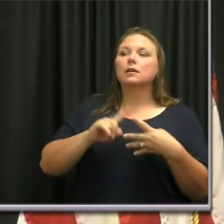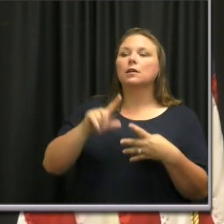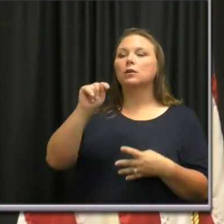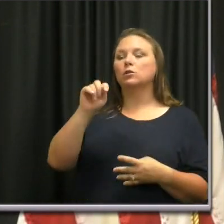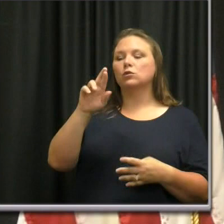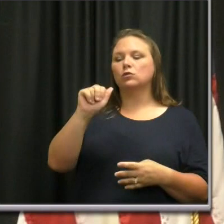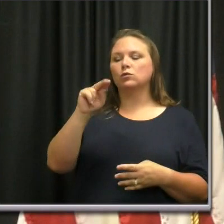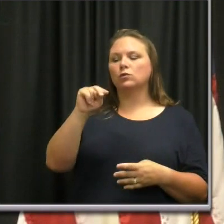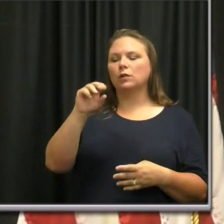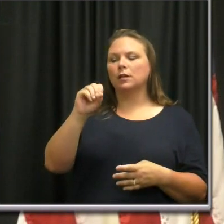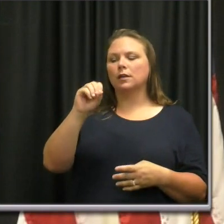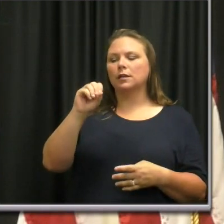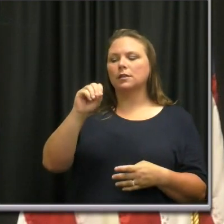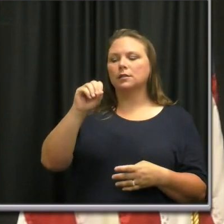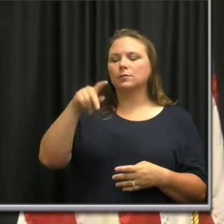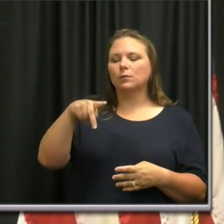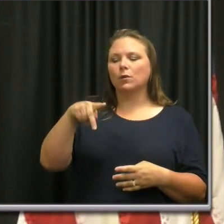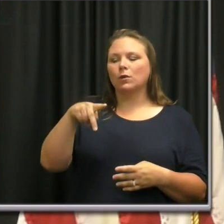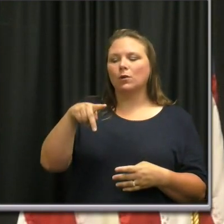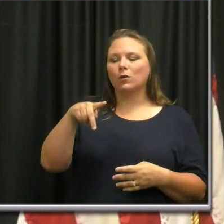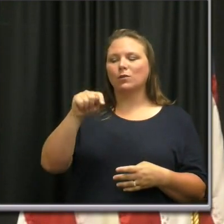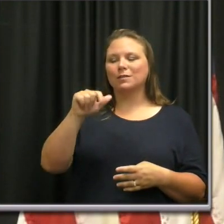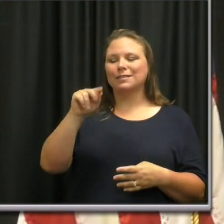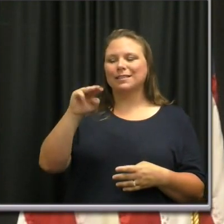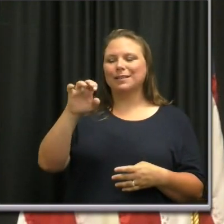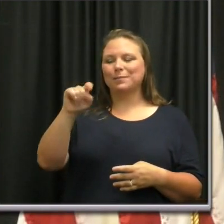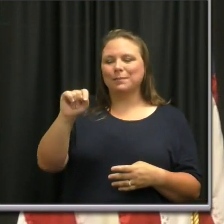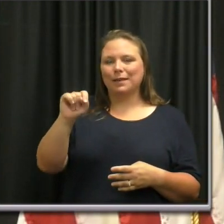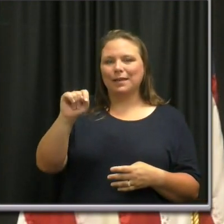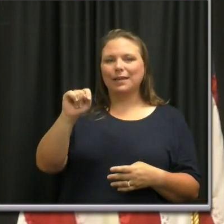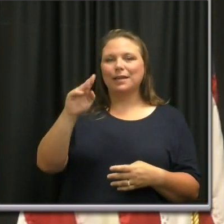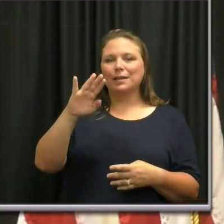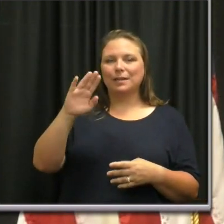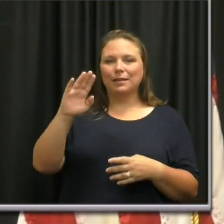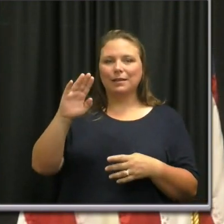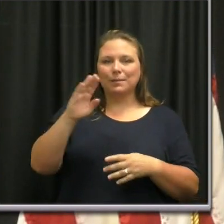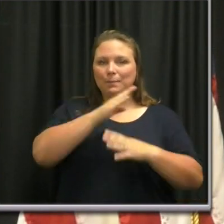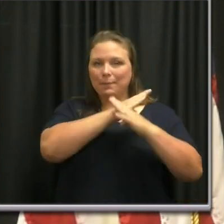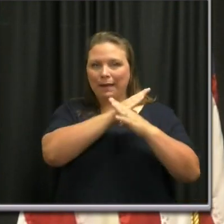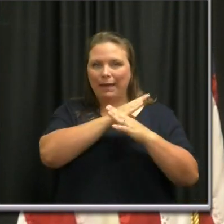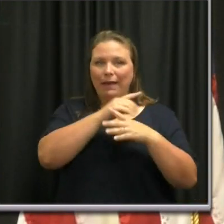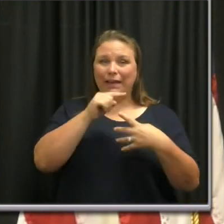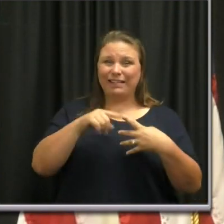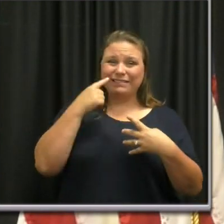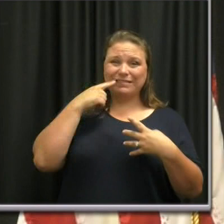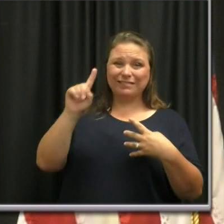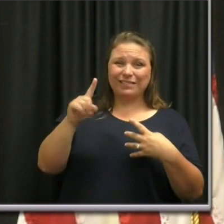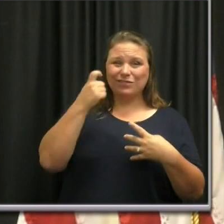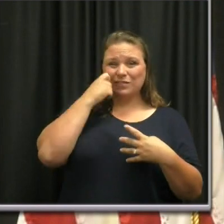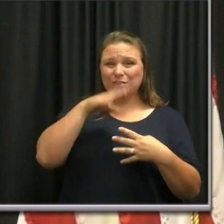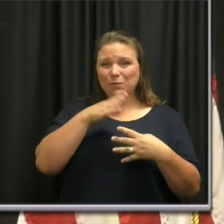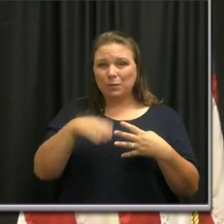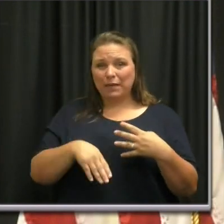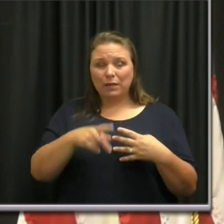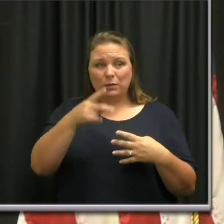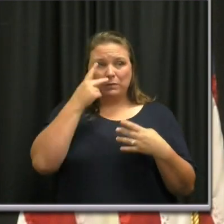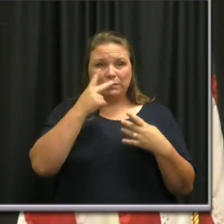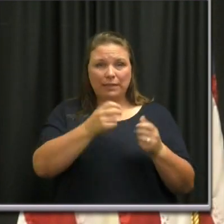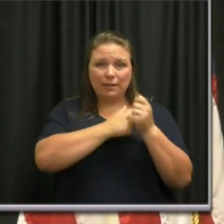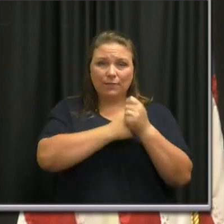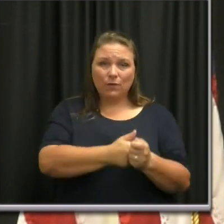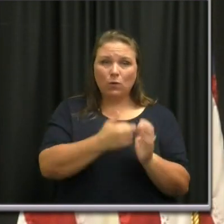ban that went into effect sort of at the last minute over the weekend, how successful has that been? Um, were you seeing good